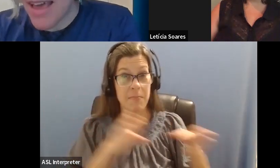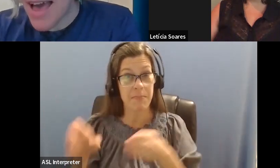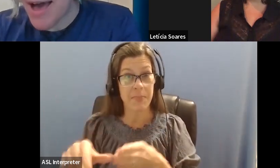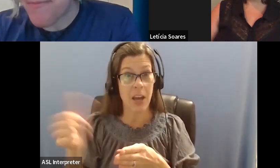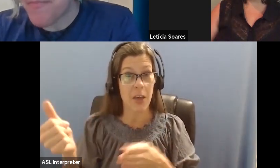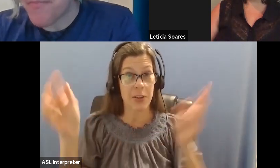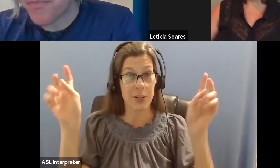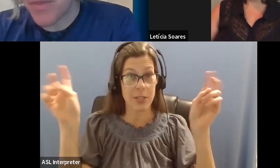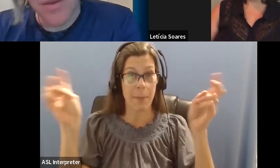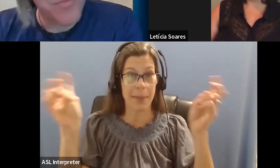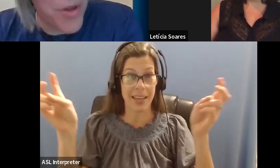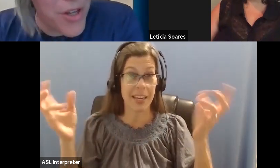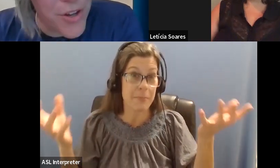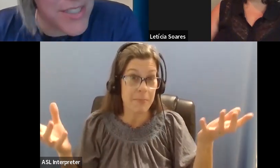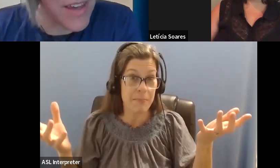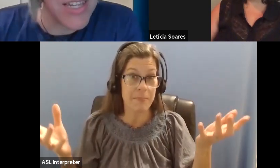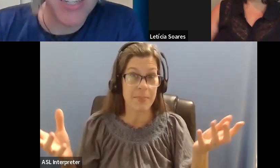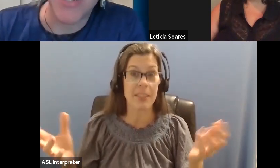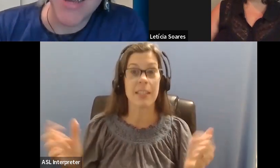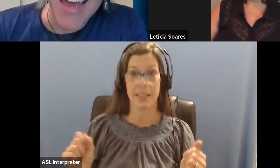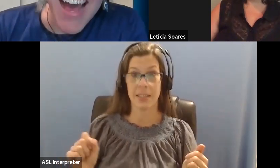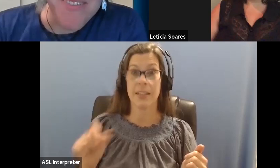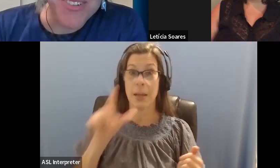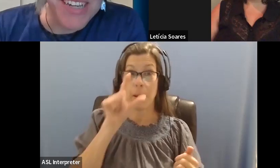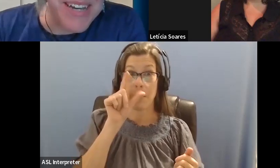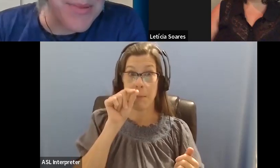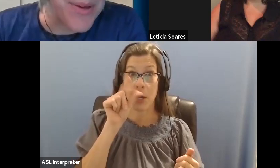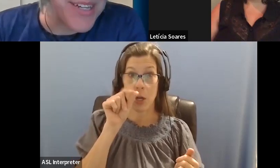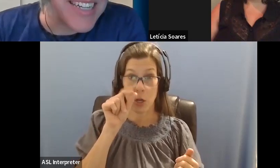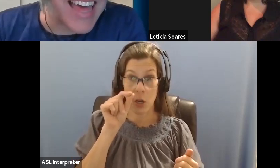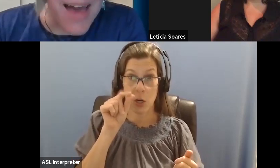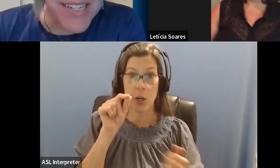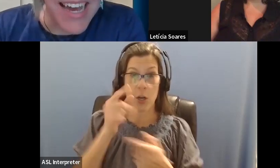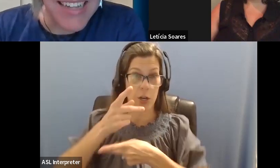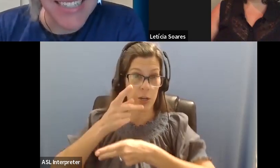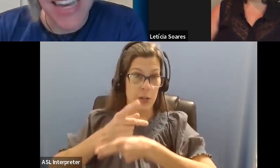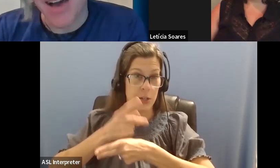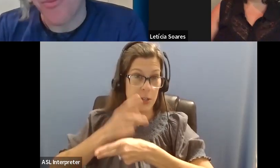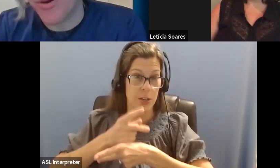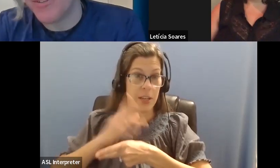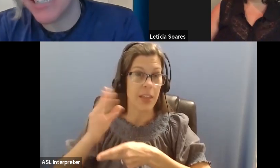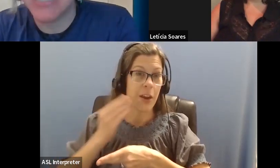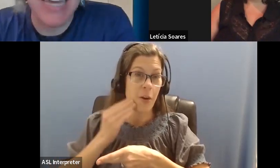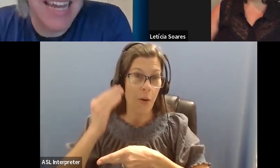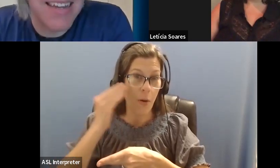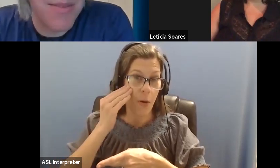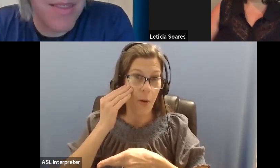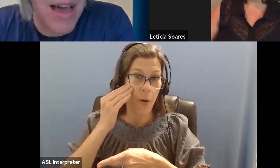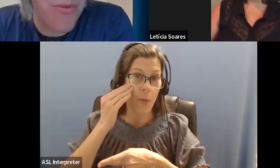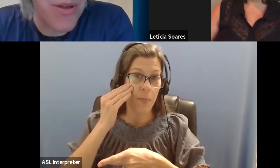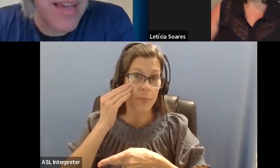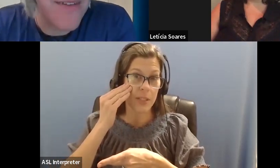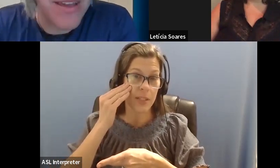A, but, um, bird conservation, um, looking after birds and their habitats, um, will succeed,